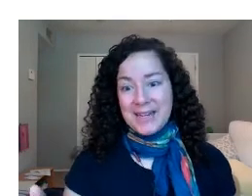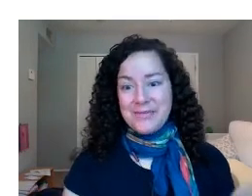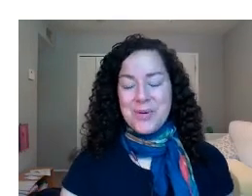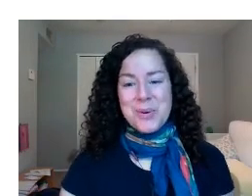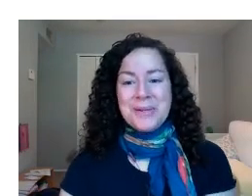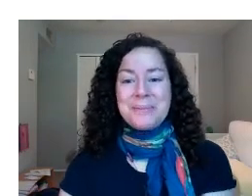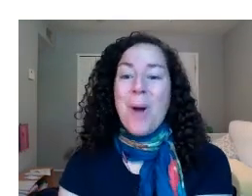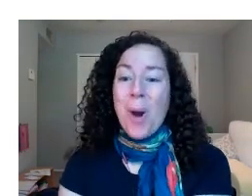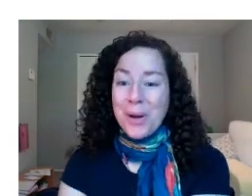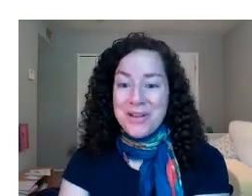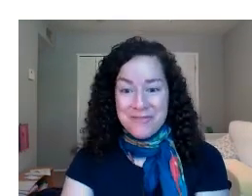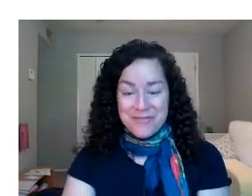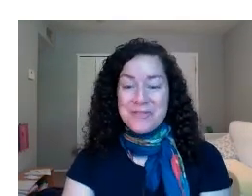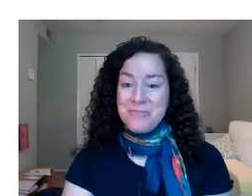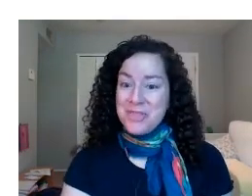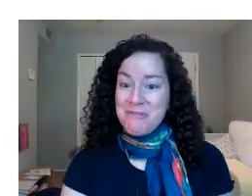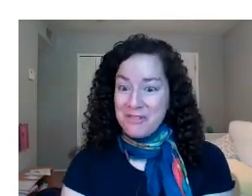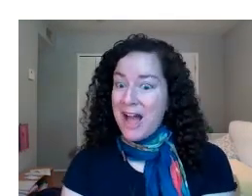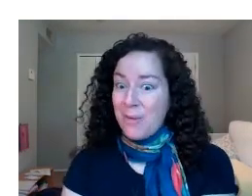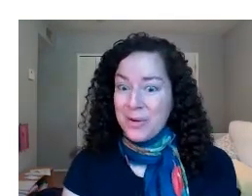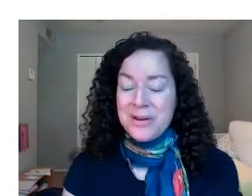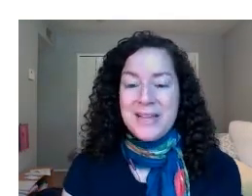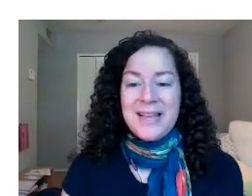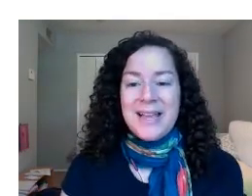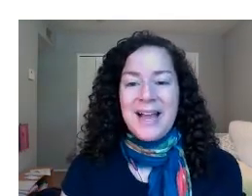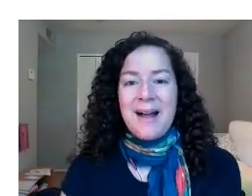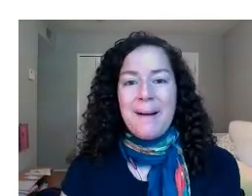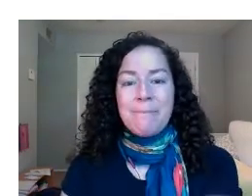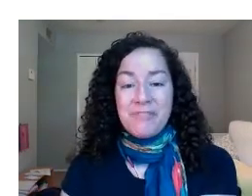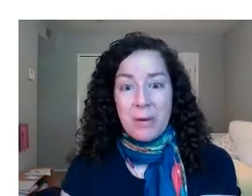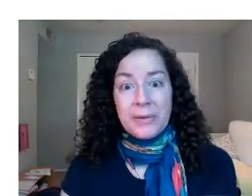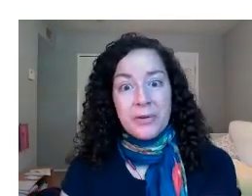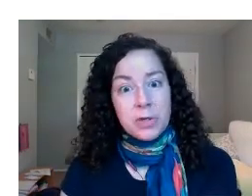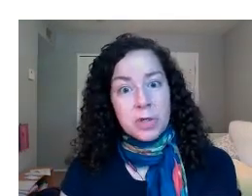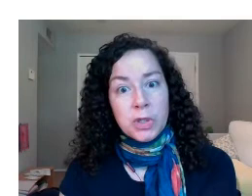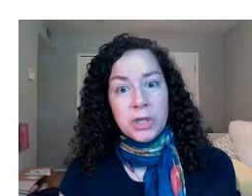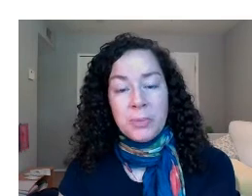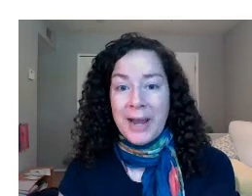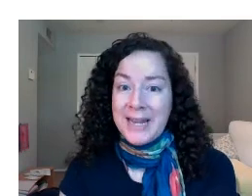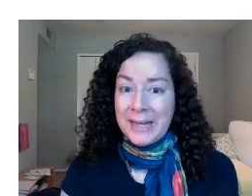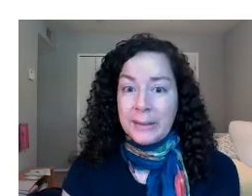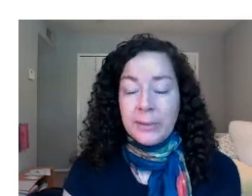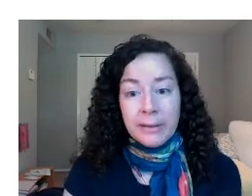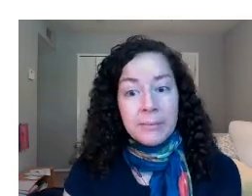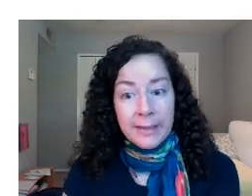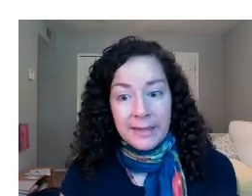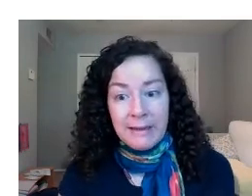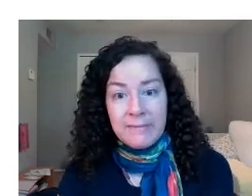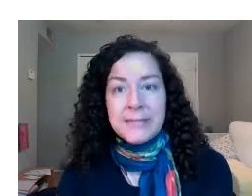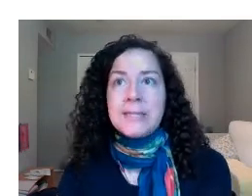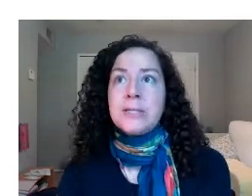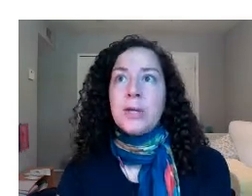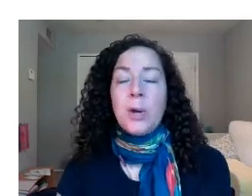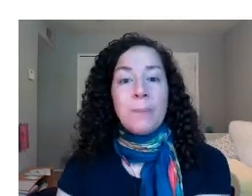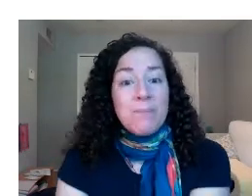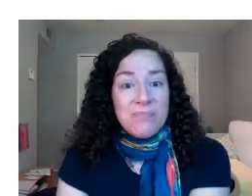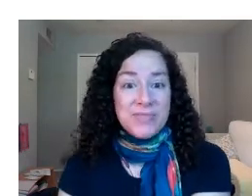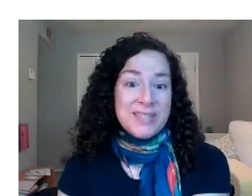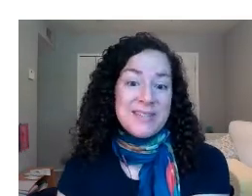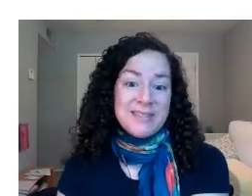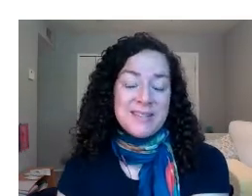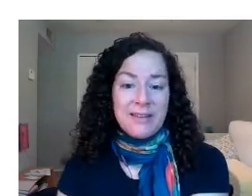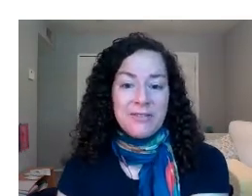And of course, part of the flower, flowers are usually right next to some leaves, and so